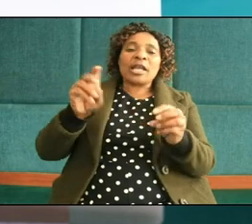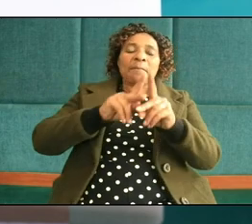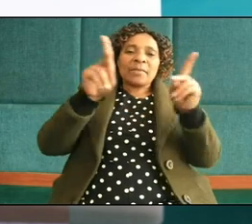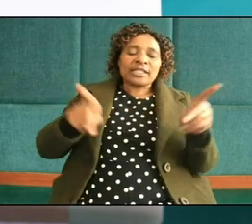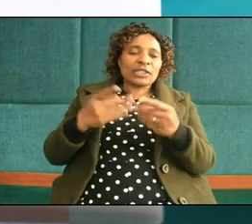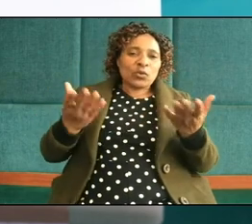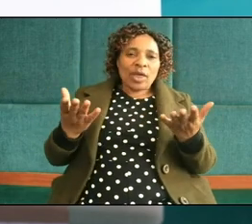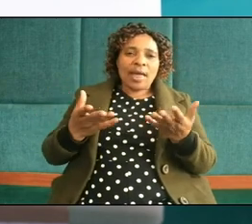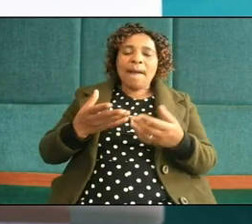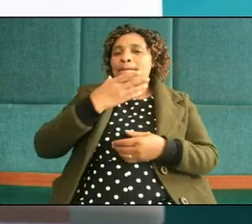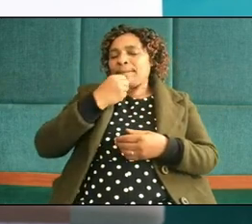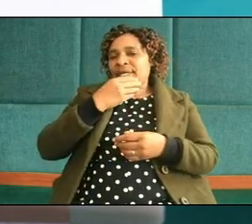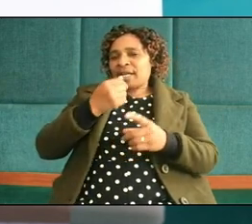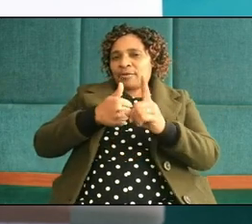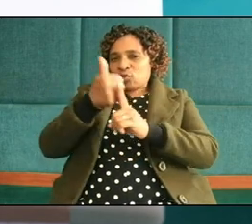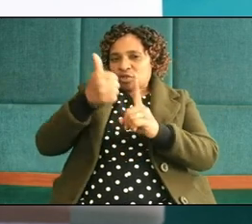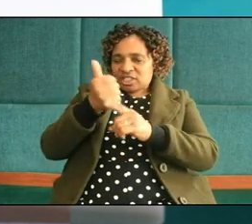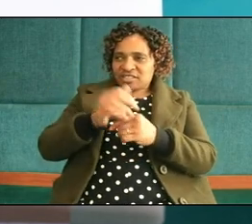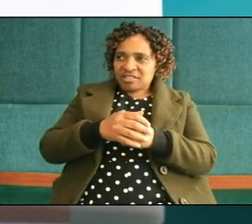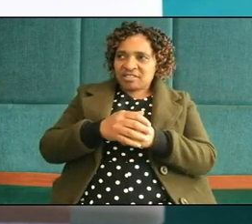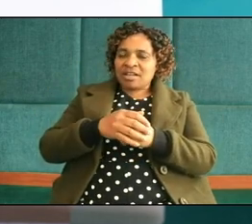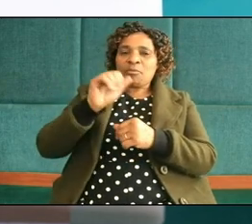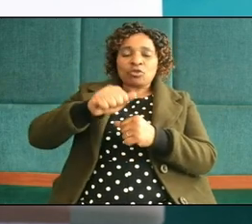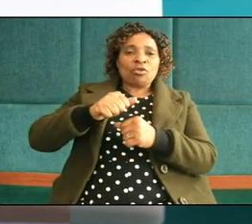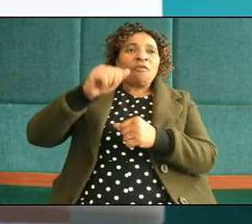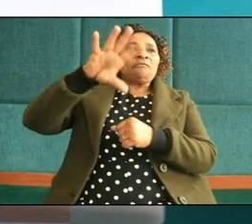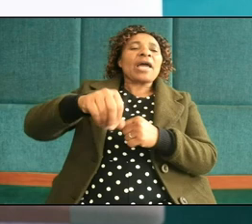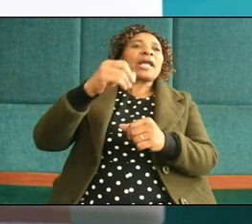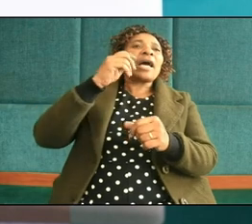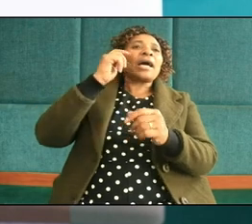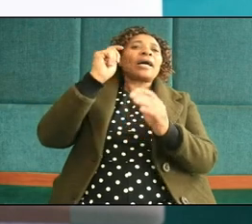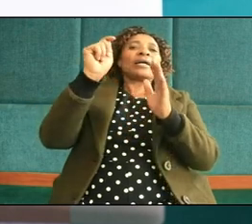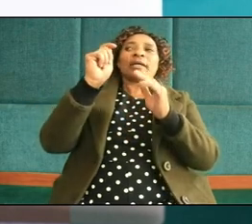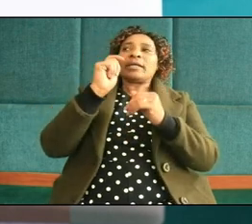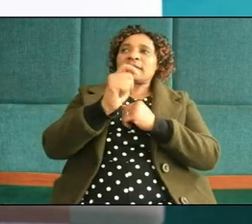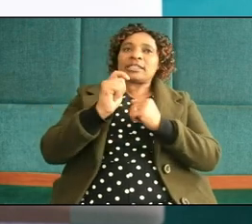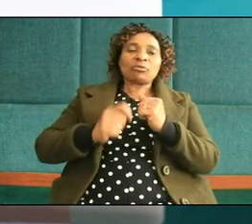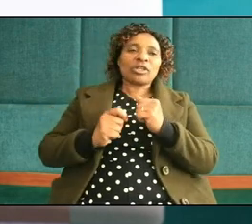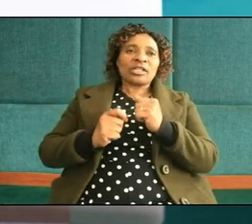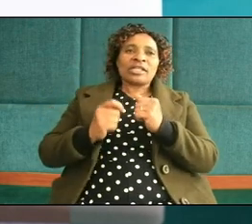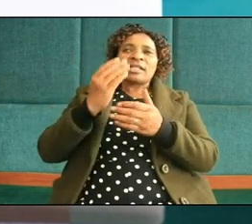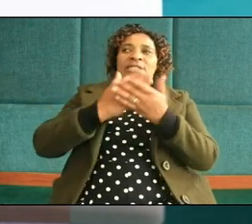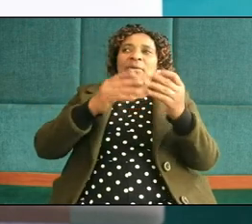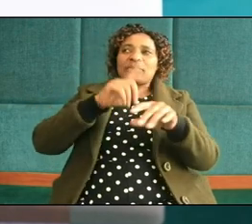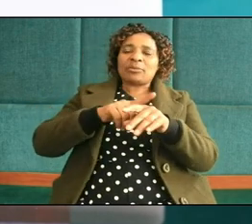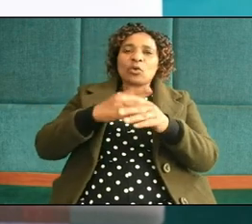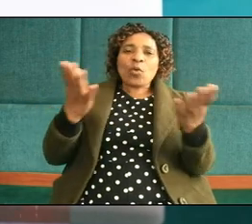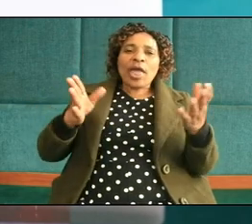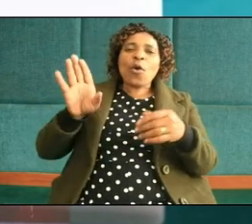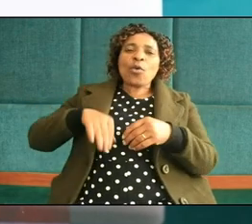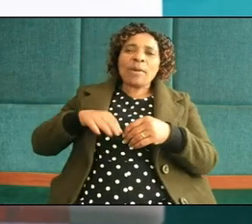where men are abused may I have a testimony here sometimes we are living it where women